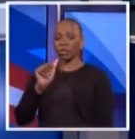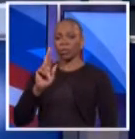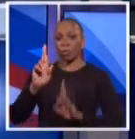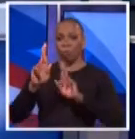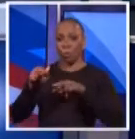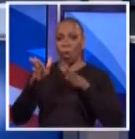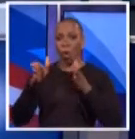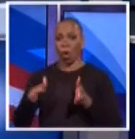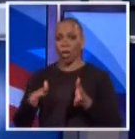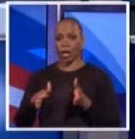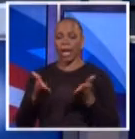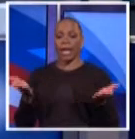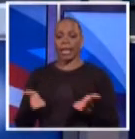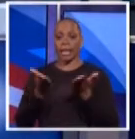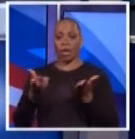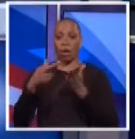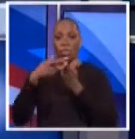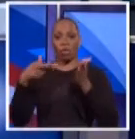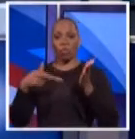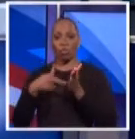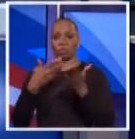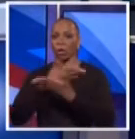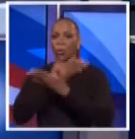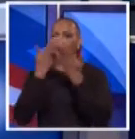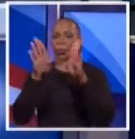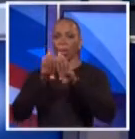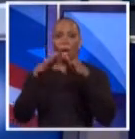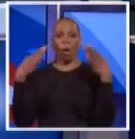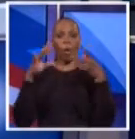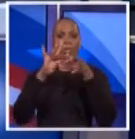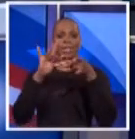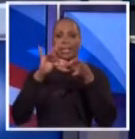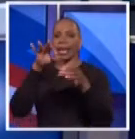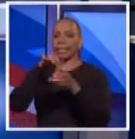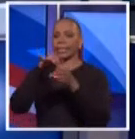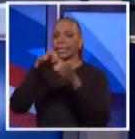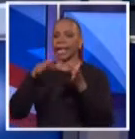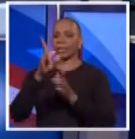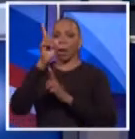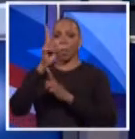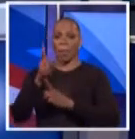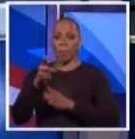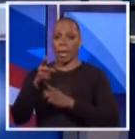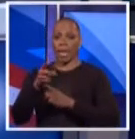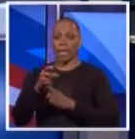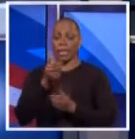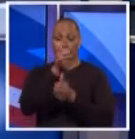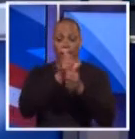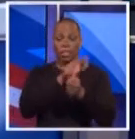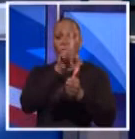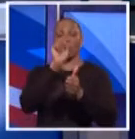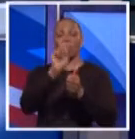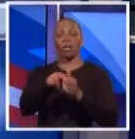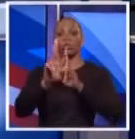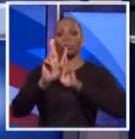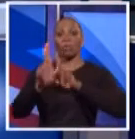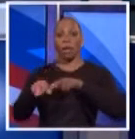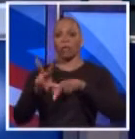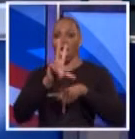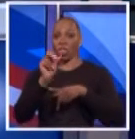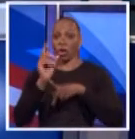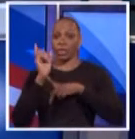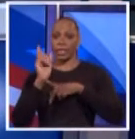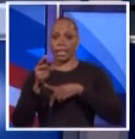Here are the ground rules. There are no opening statements. Candidates will have one minute to answer each question, and they will have 30